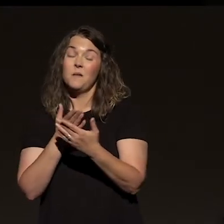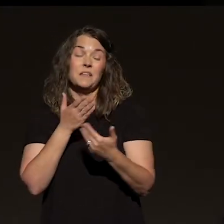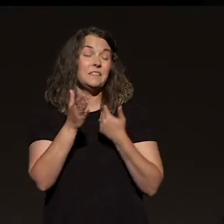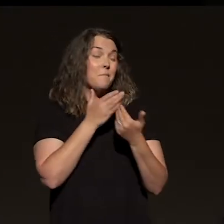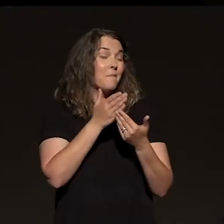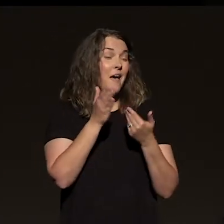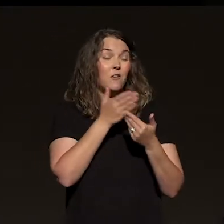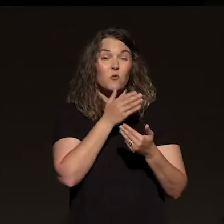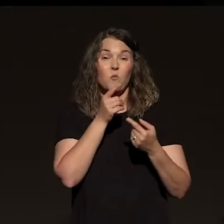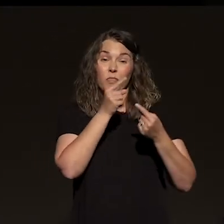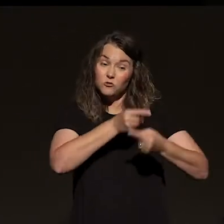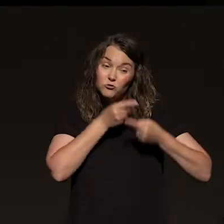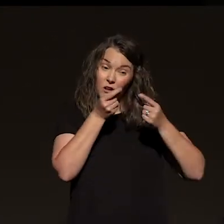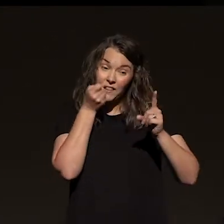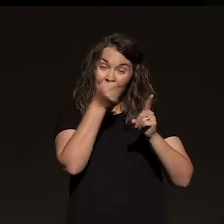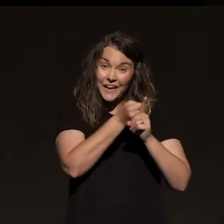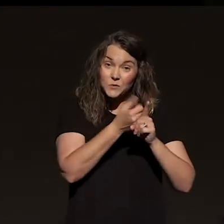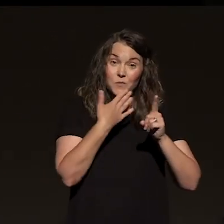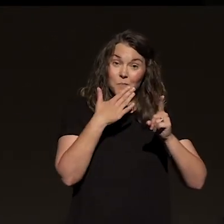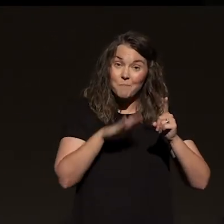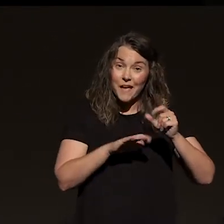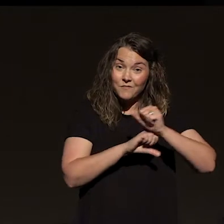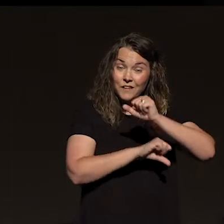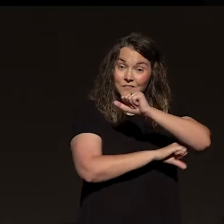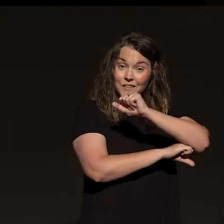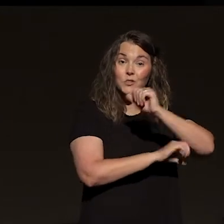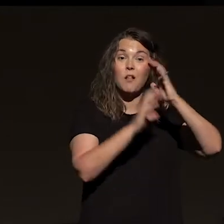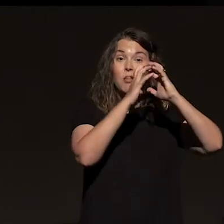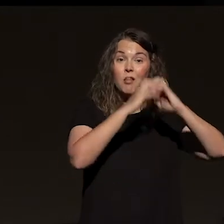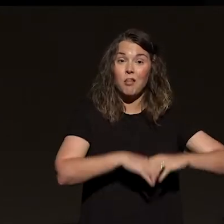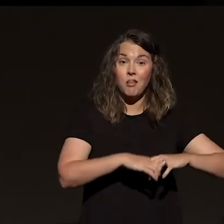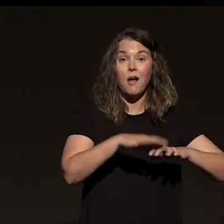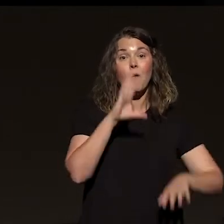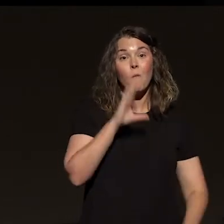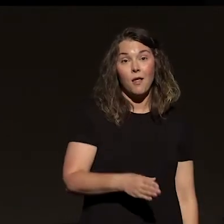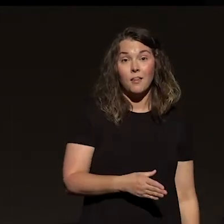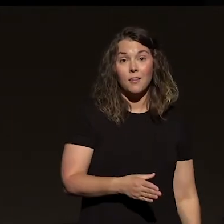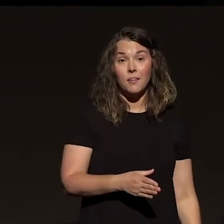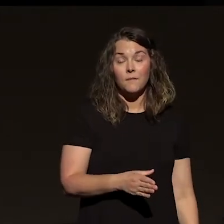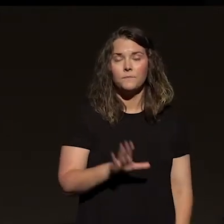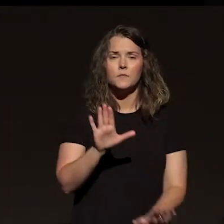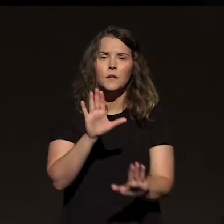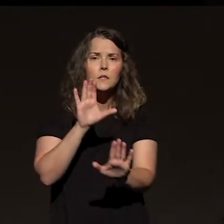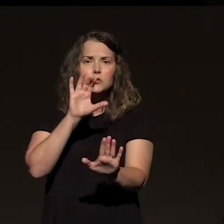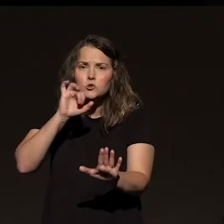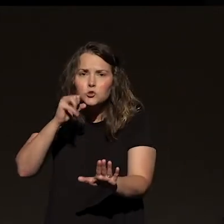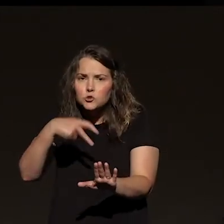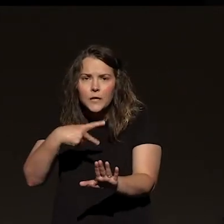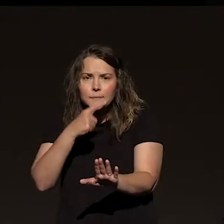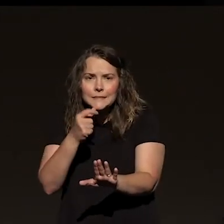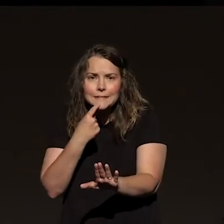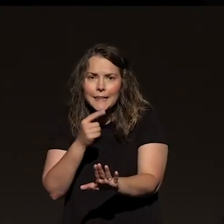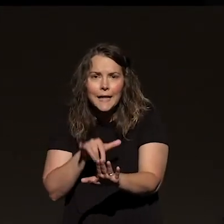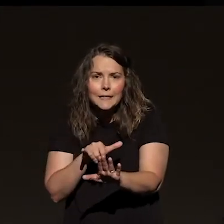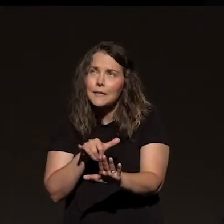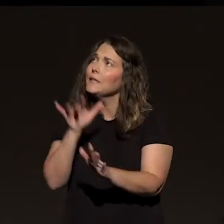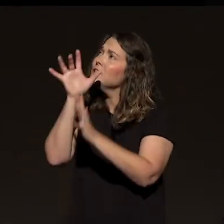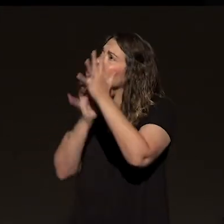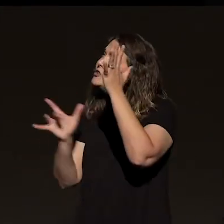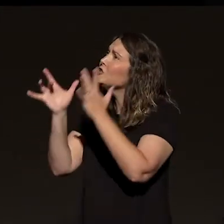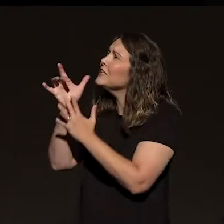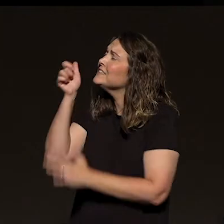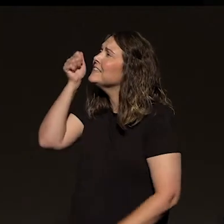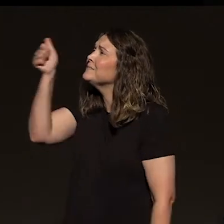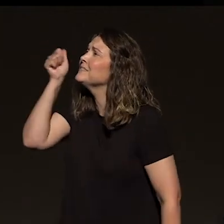scratch, and try, you're going to fall. Your house is going to fall apart. That's what Jesus said. Not Chip, please hear me. That's not my word. That's what Jesus